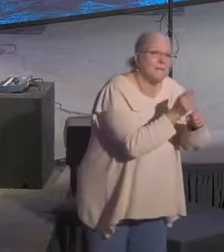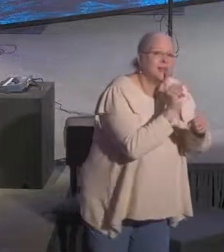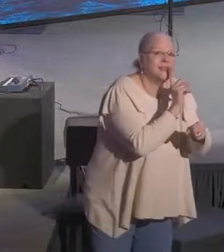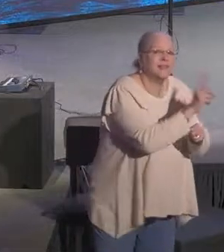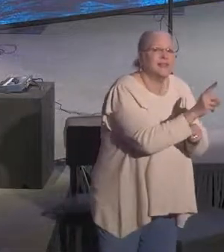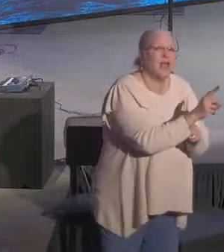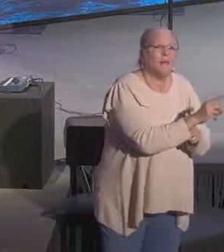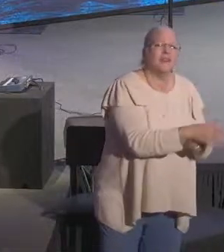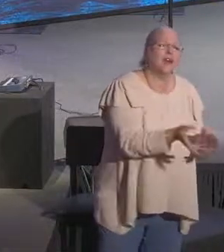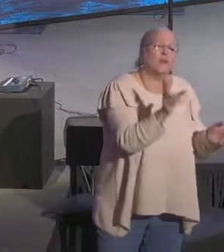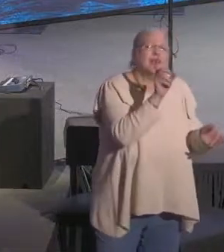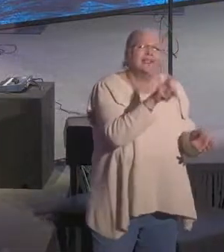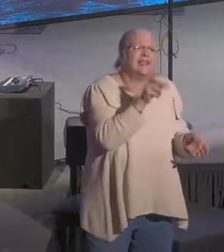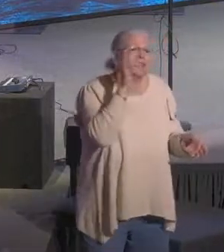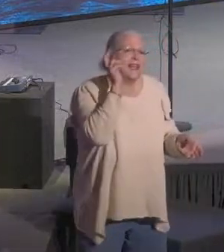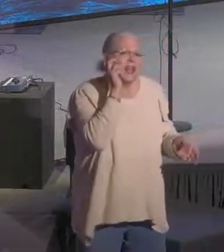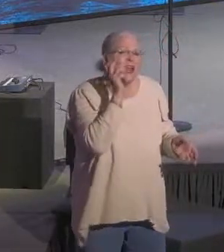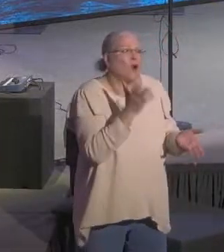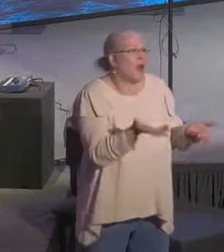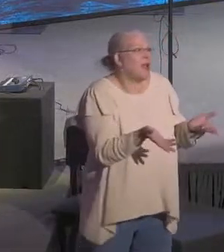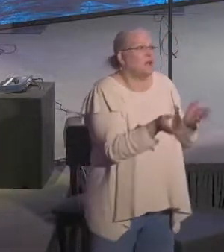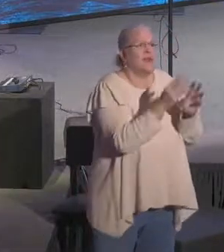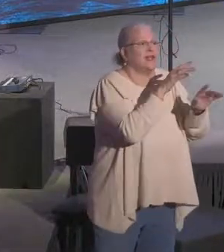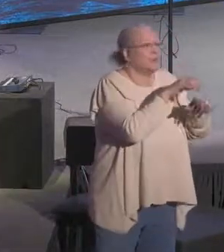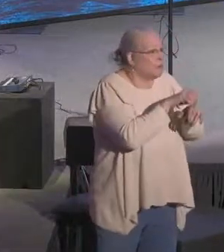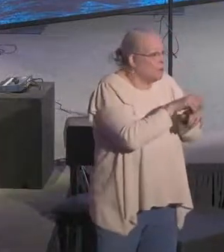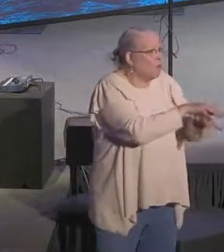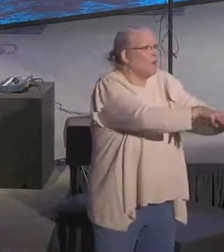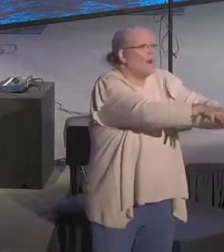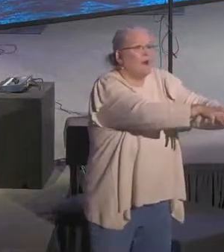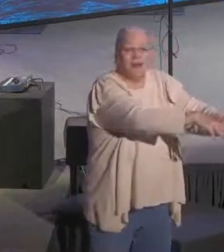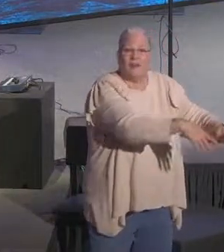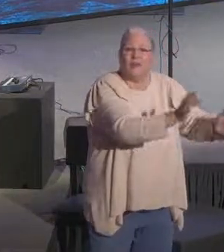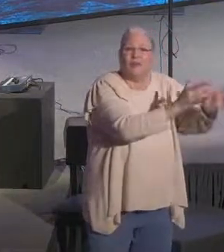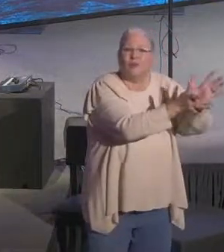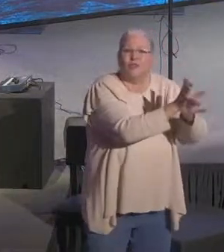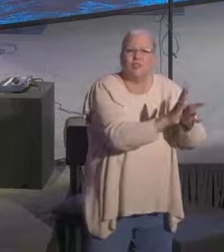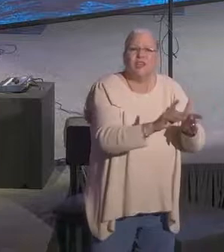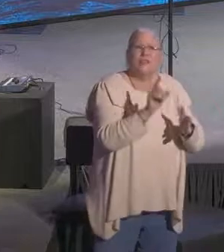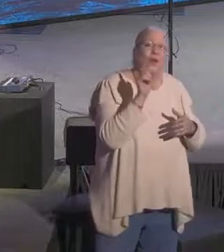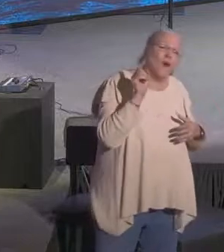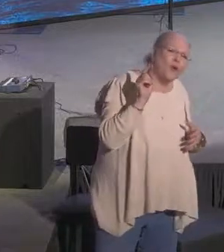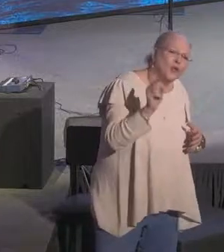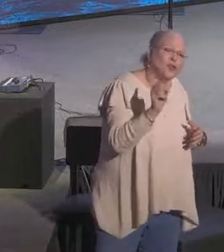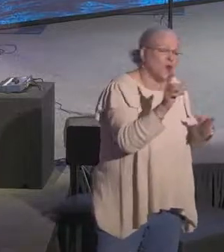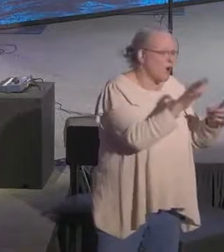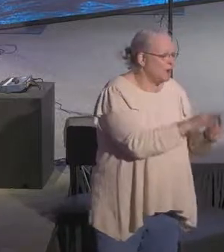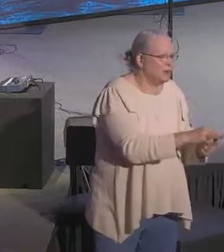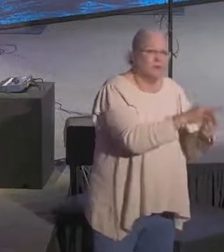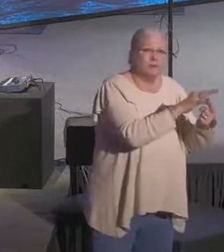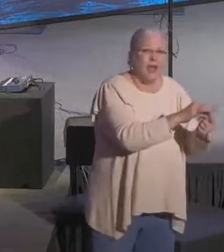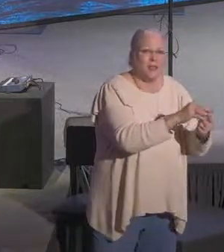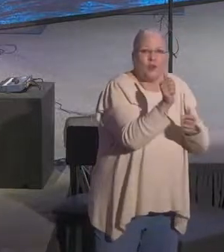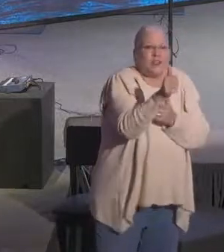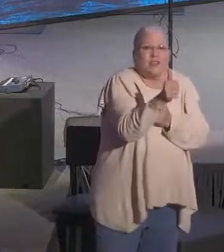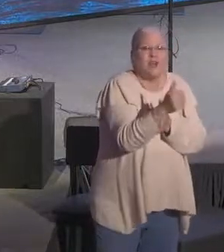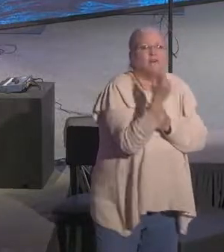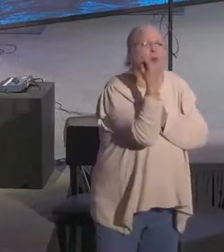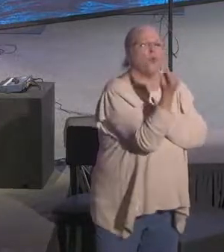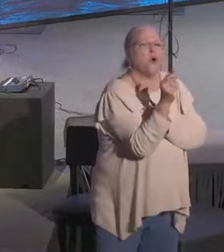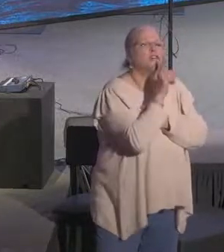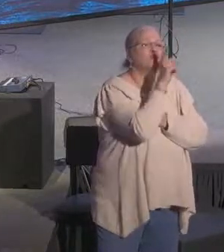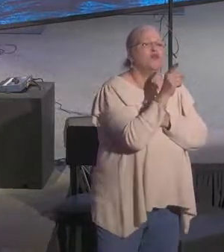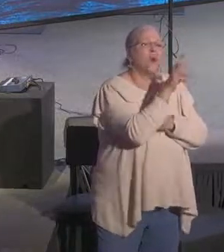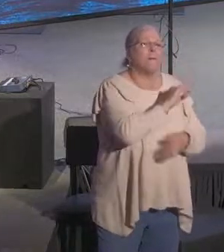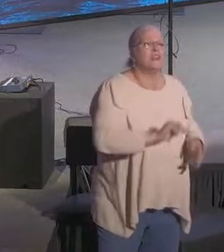here that we all need to hear and we all need to echo. That Jesus, you are in a category all of your own. You are the one true